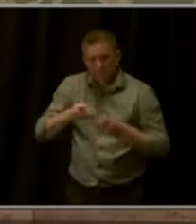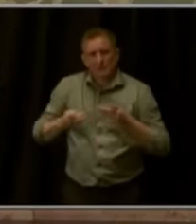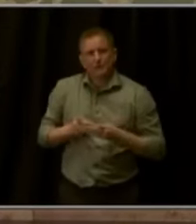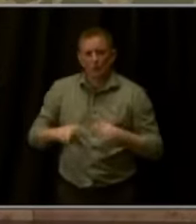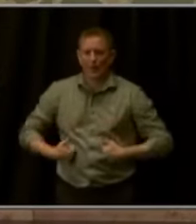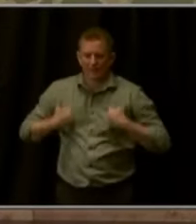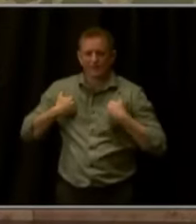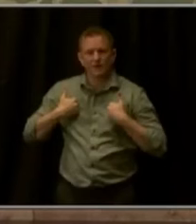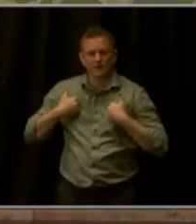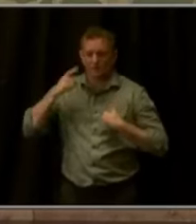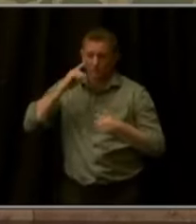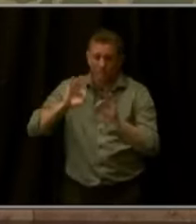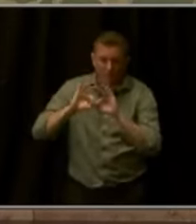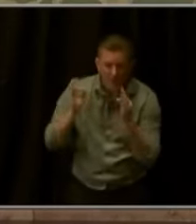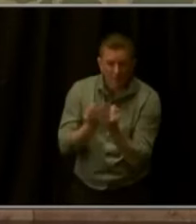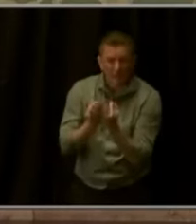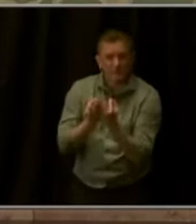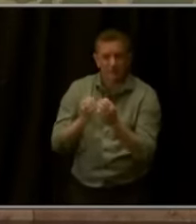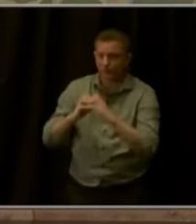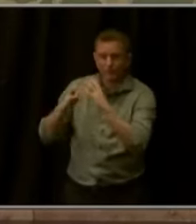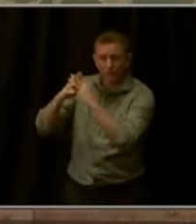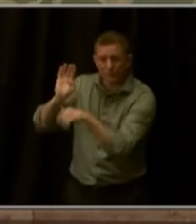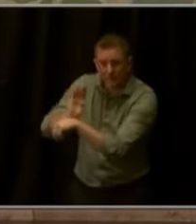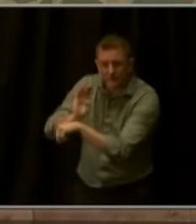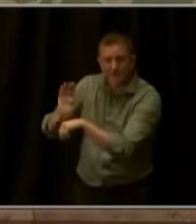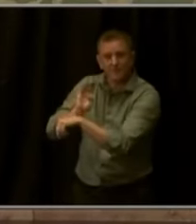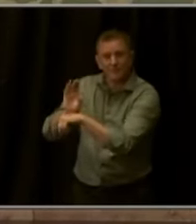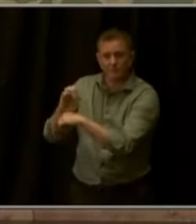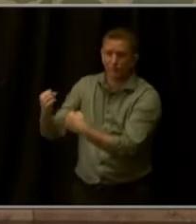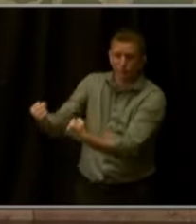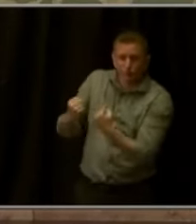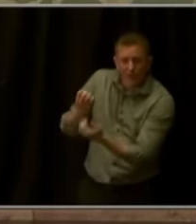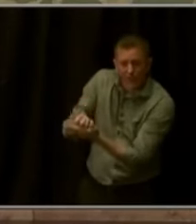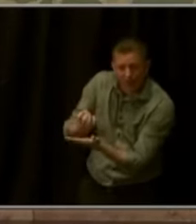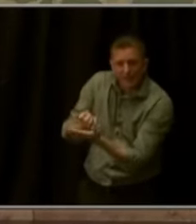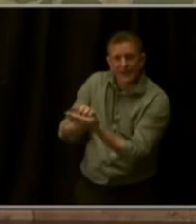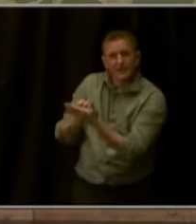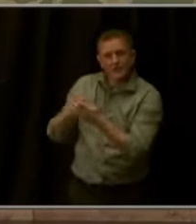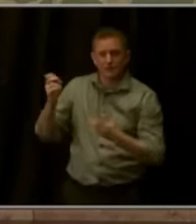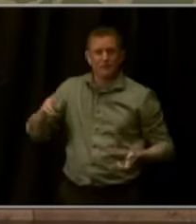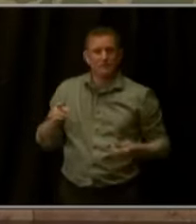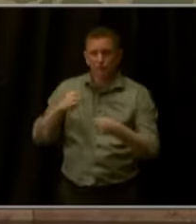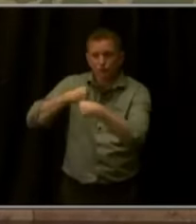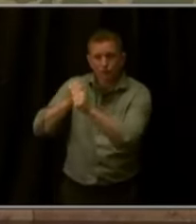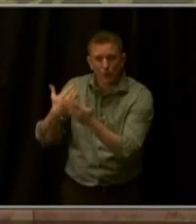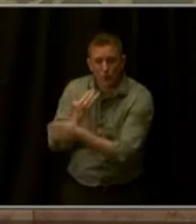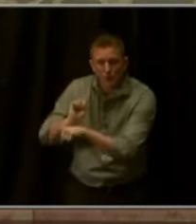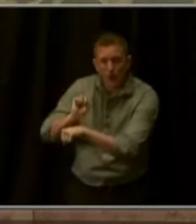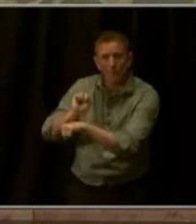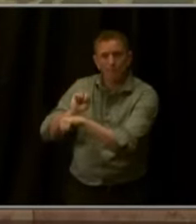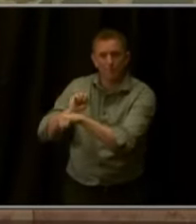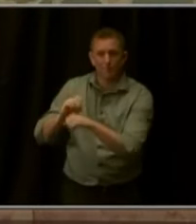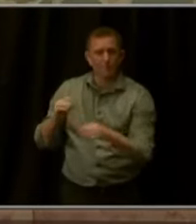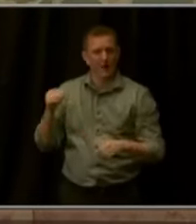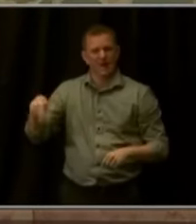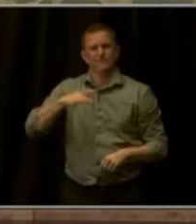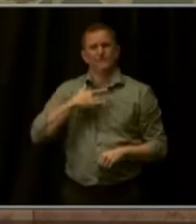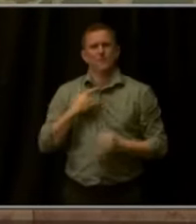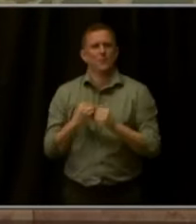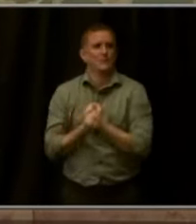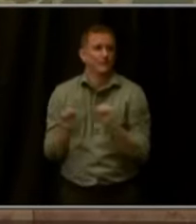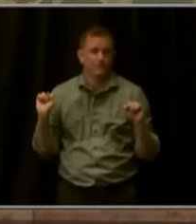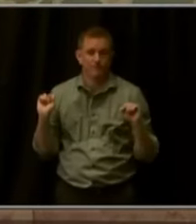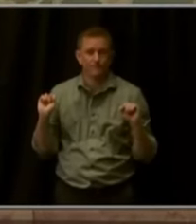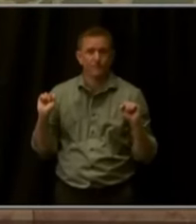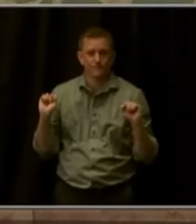We can strengthen our dynamic economy, create jobs, and make Colorado safer. And we all know. Because